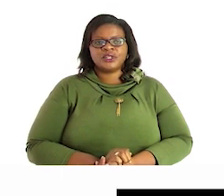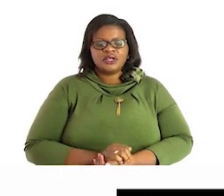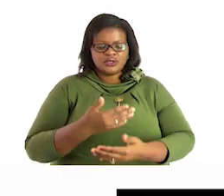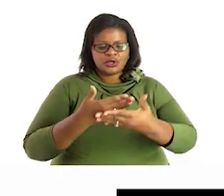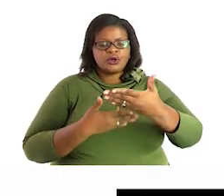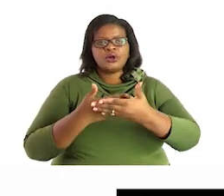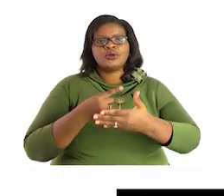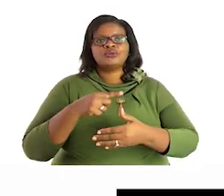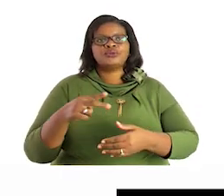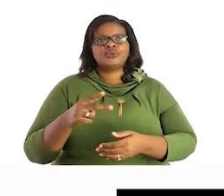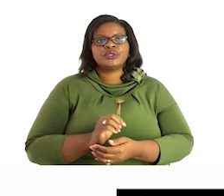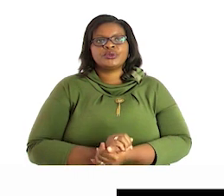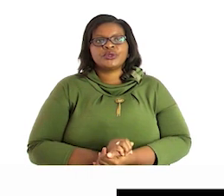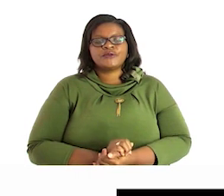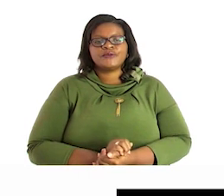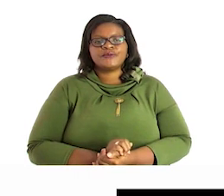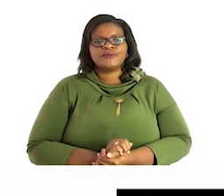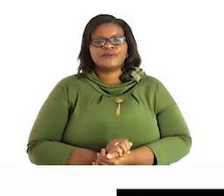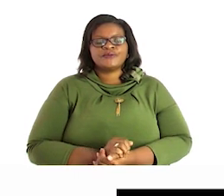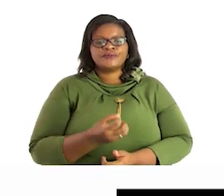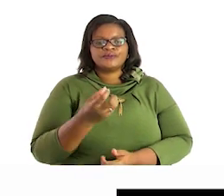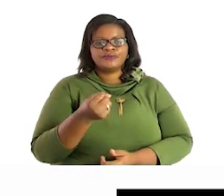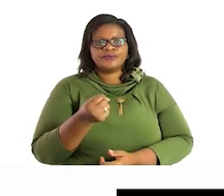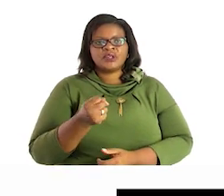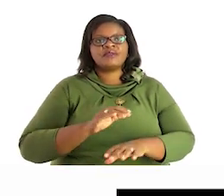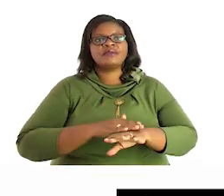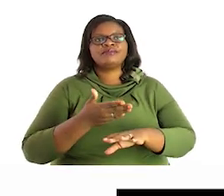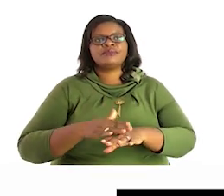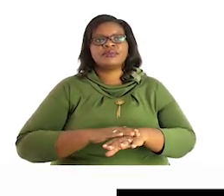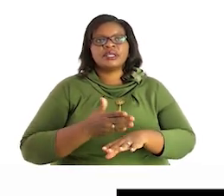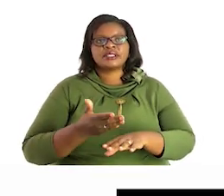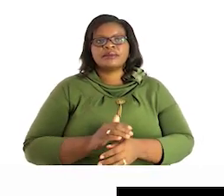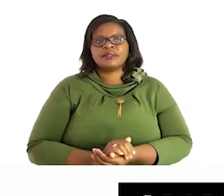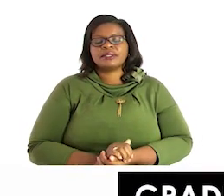we are having examples which were there